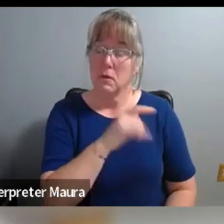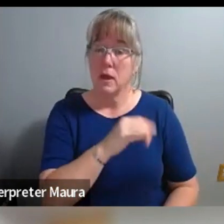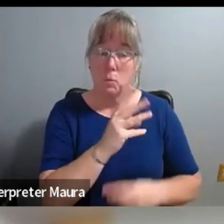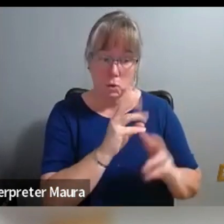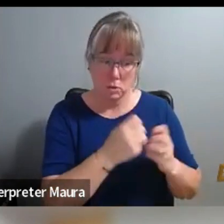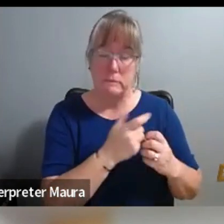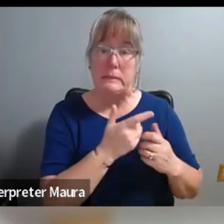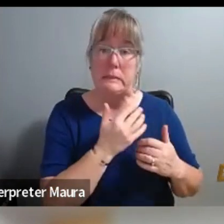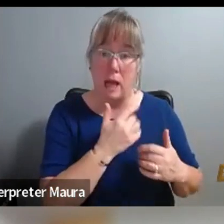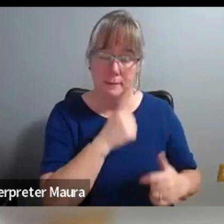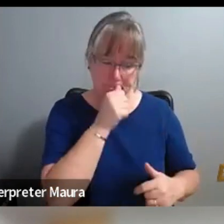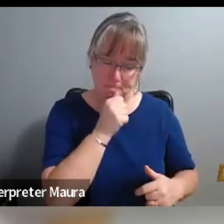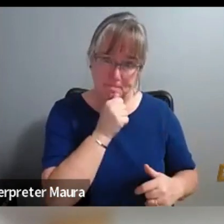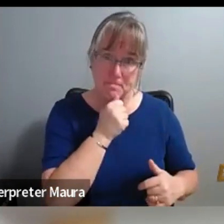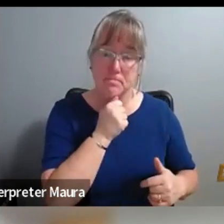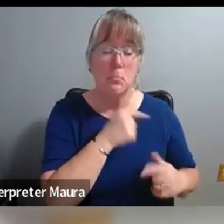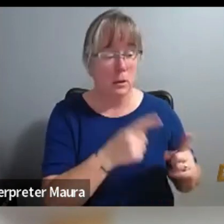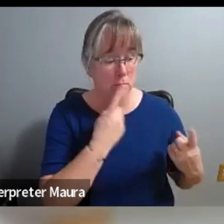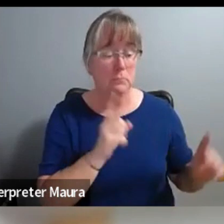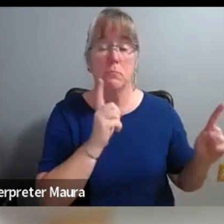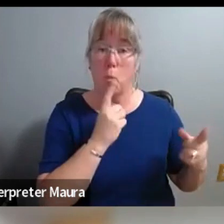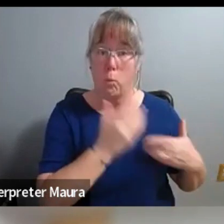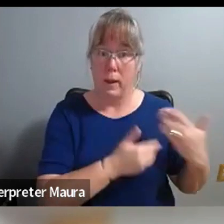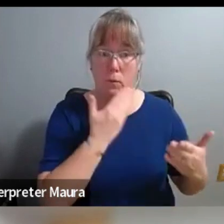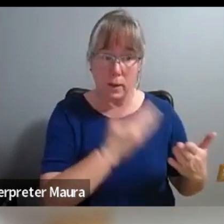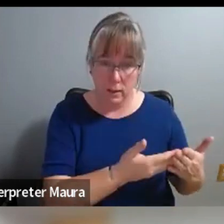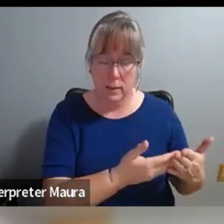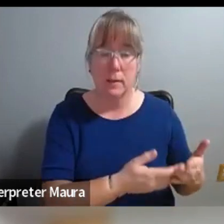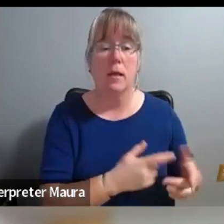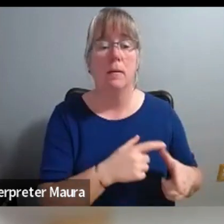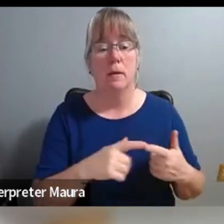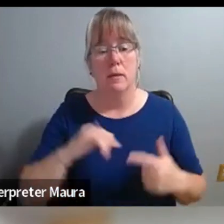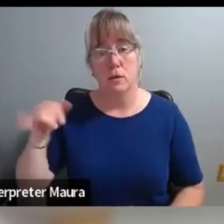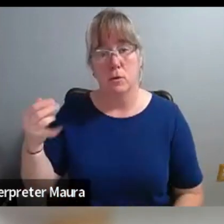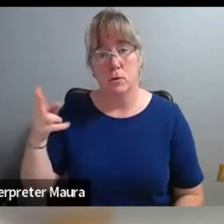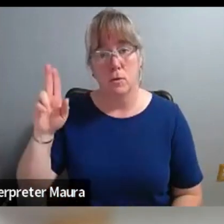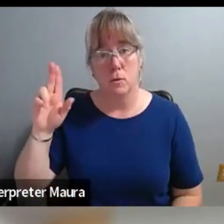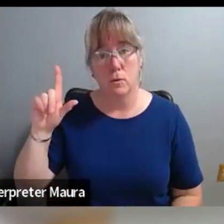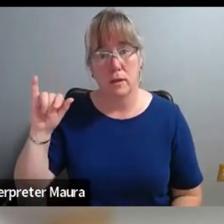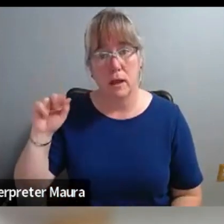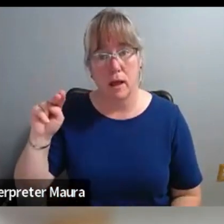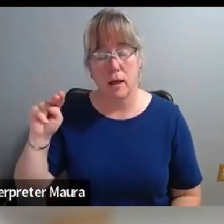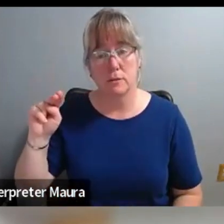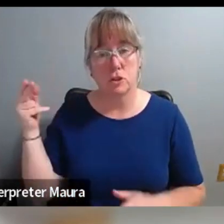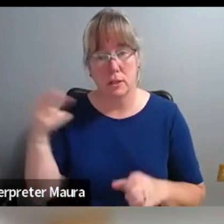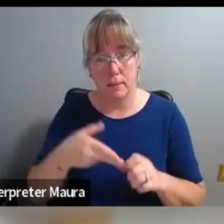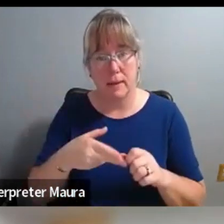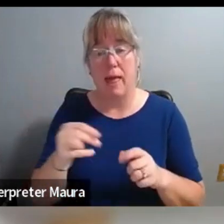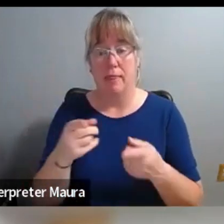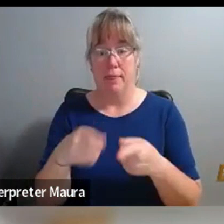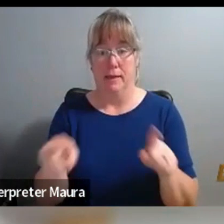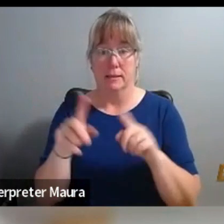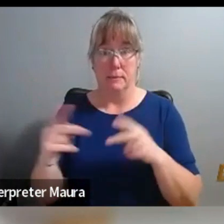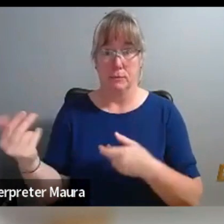to work with the Nelson. And so I noticed that when Julian came in and the folks that you see assembled here,